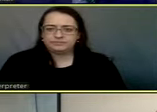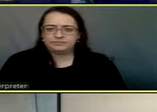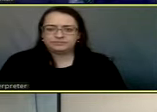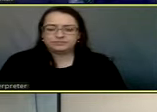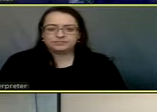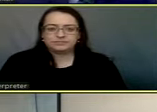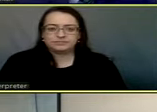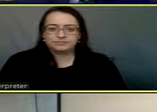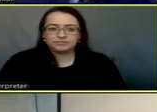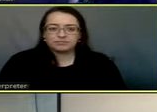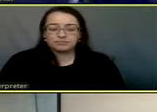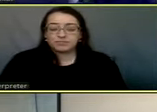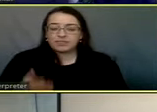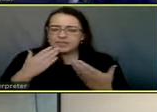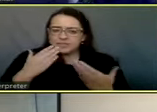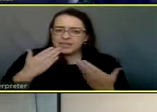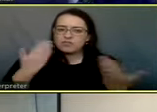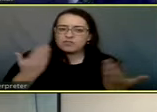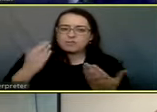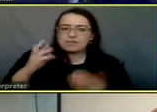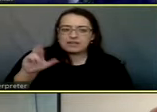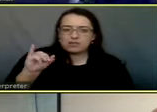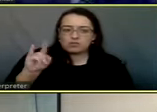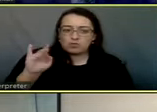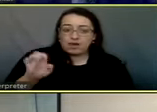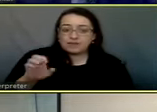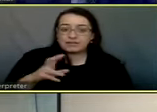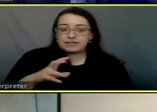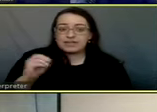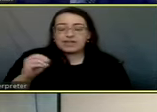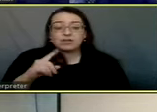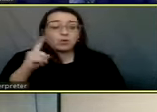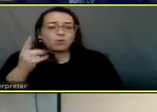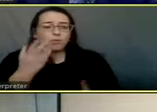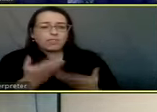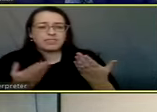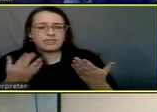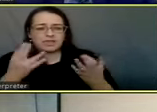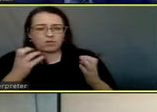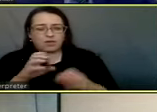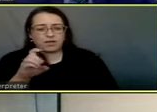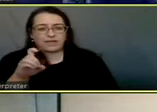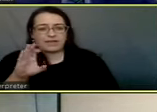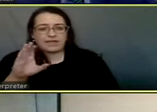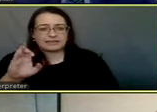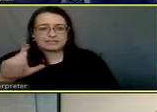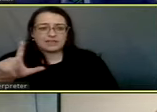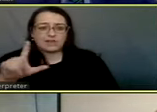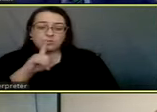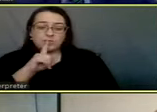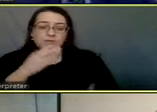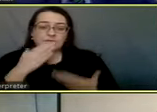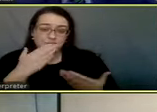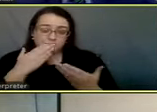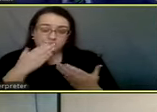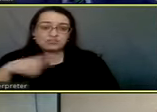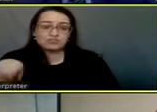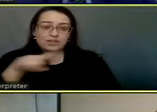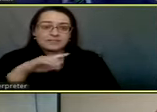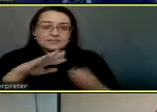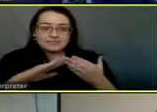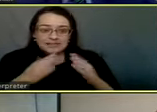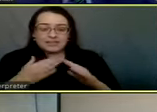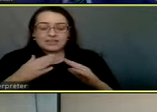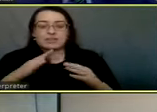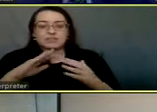Thank you for being here to answer questions, Ron. Thanks. And one thing, just want to, XL, we really appreciate you guys, the city and our